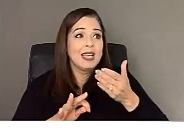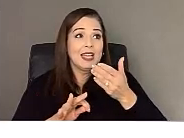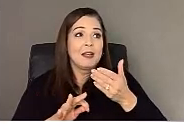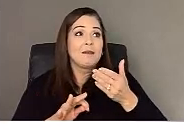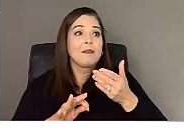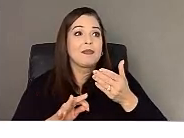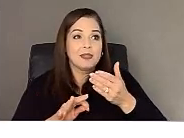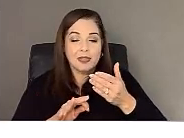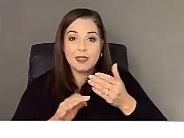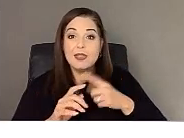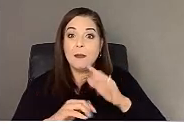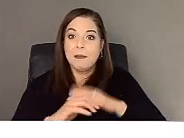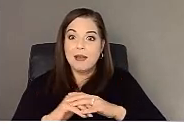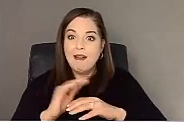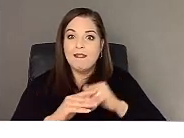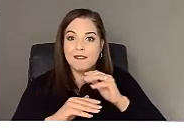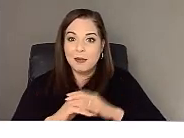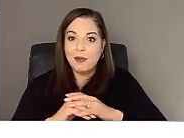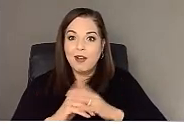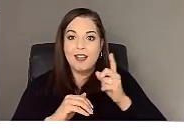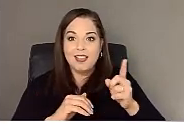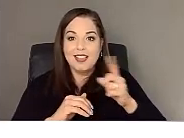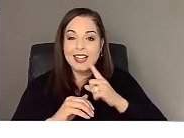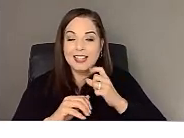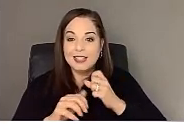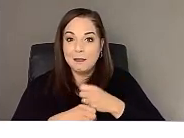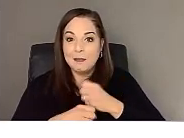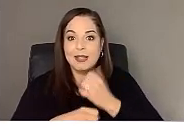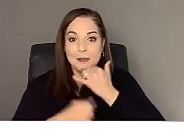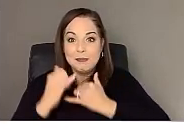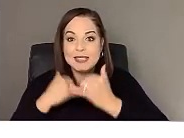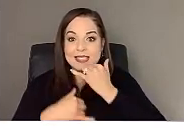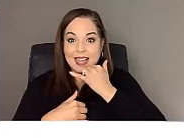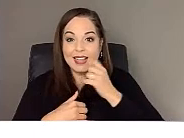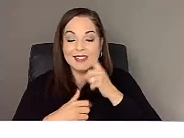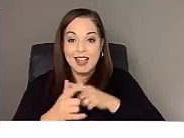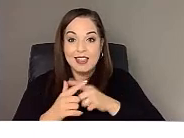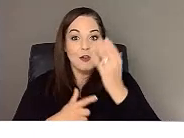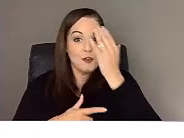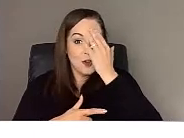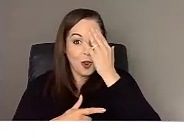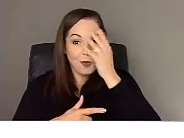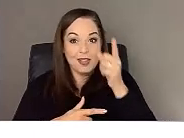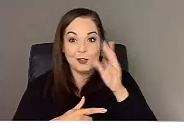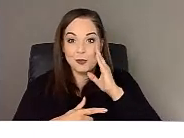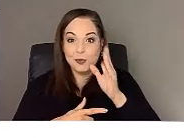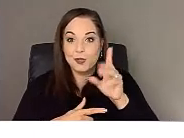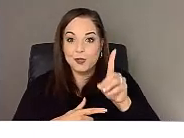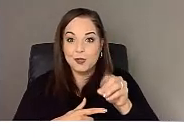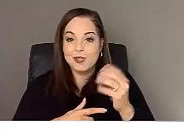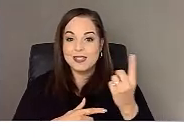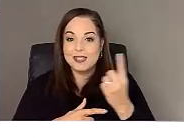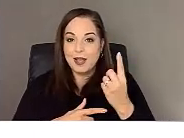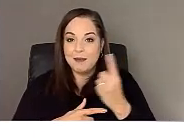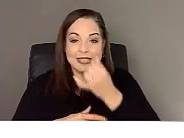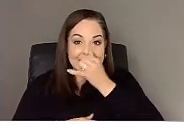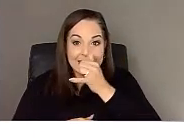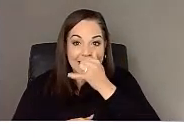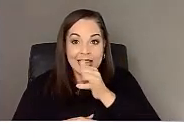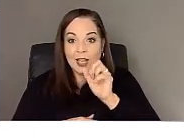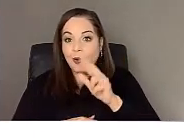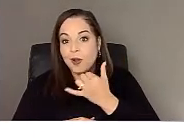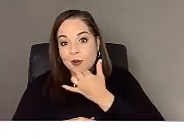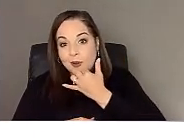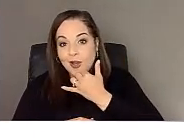being comfortable in making mistakes and knowing that you're gonna do something, uh, silly or wrong